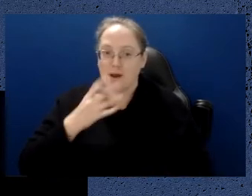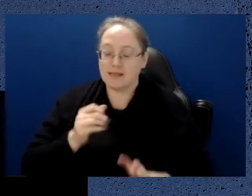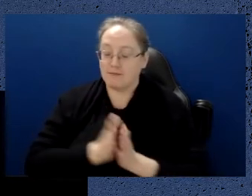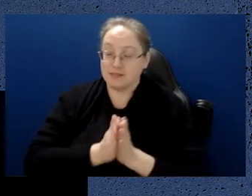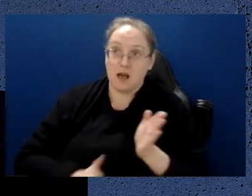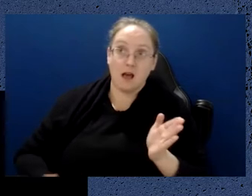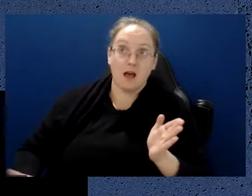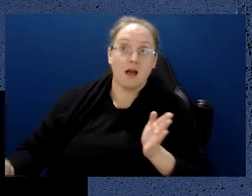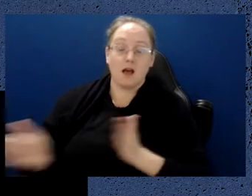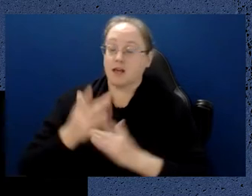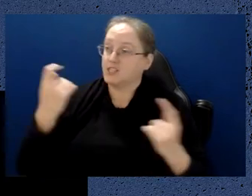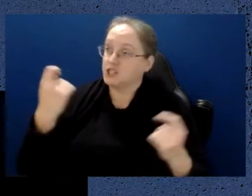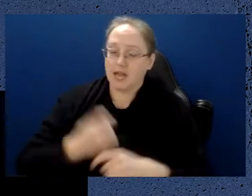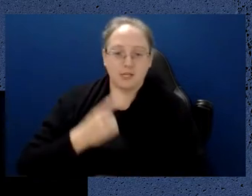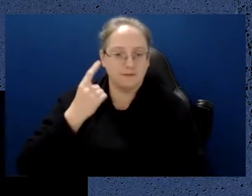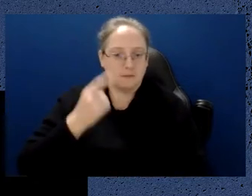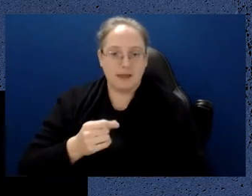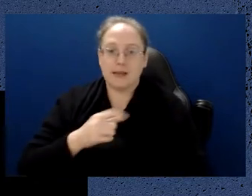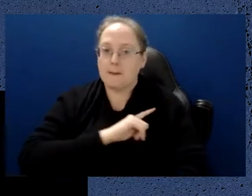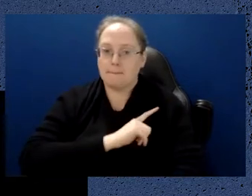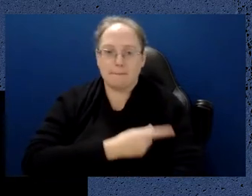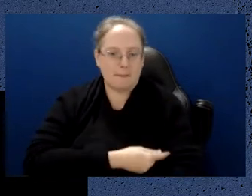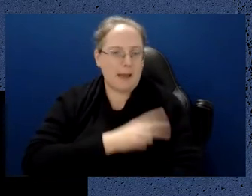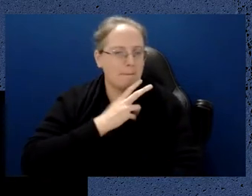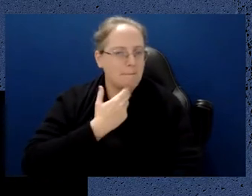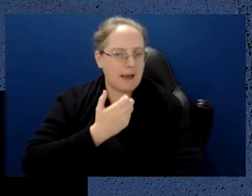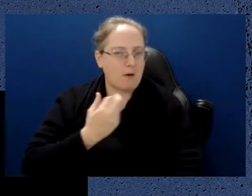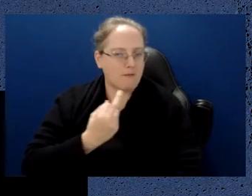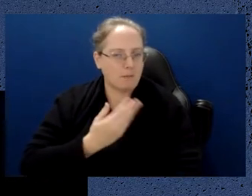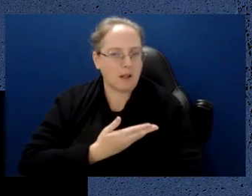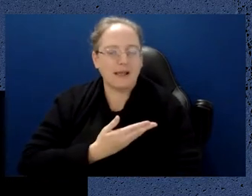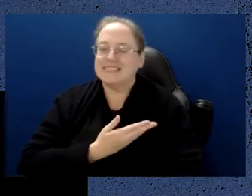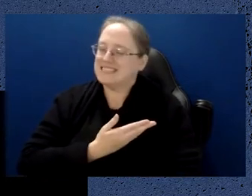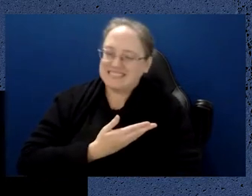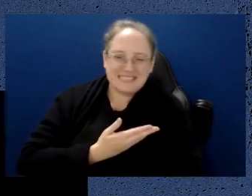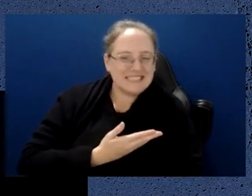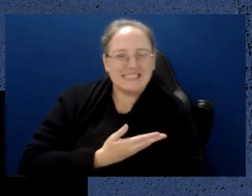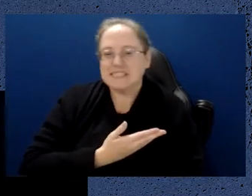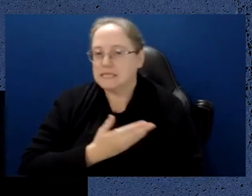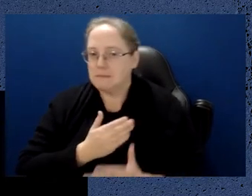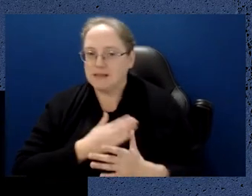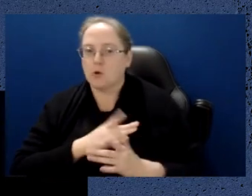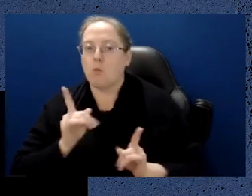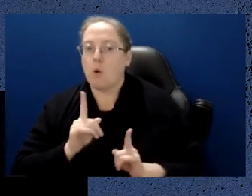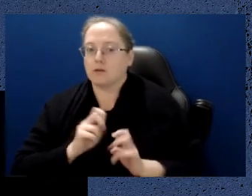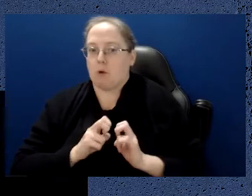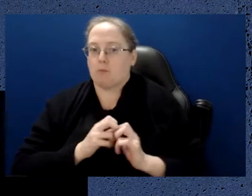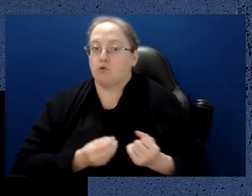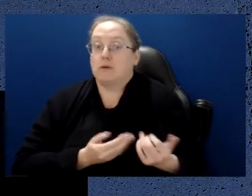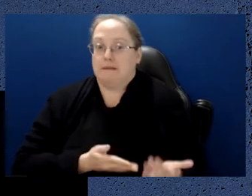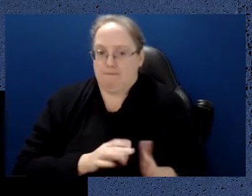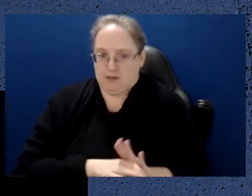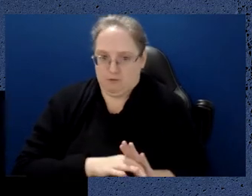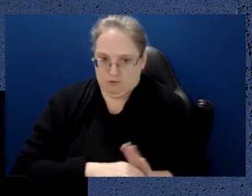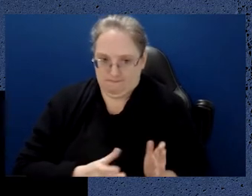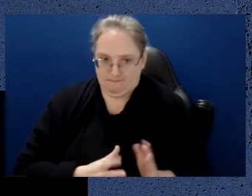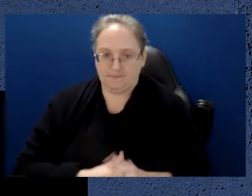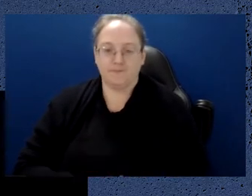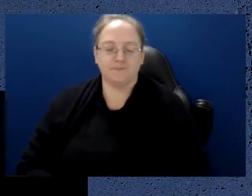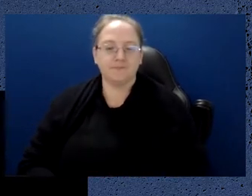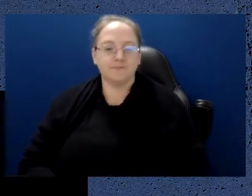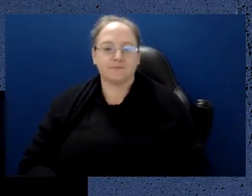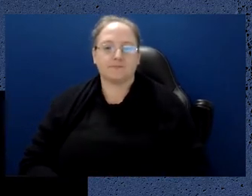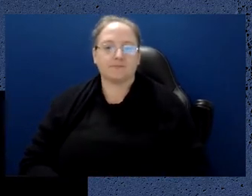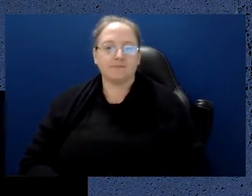and power. It is heavily dependent on the problem, and I think one of the major challenges